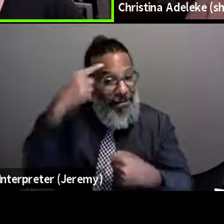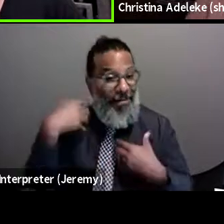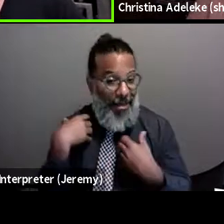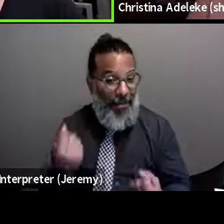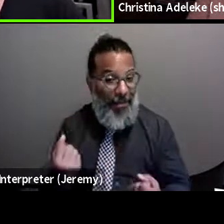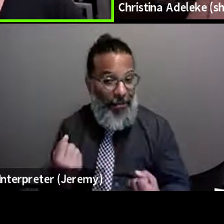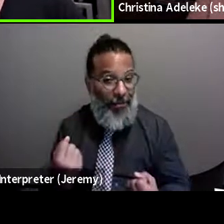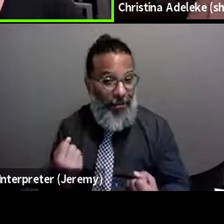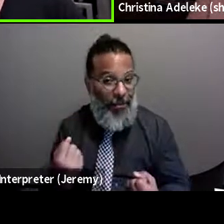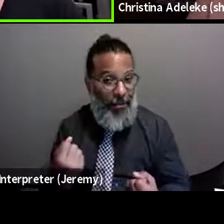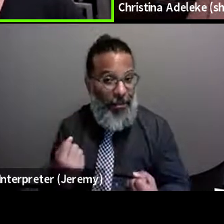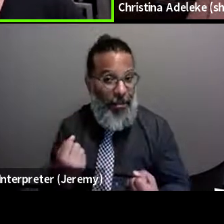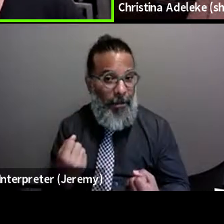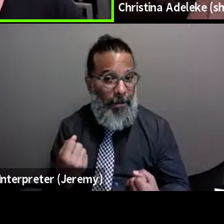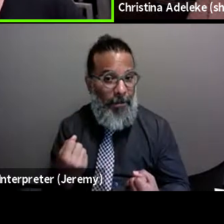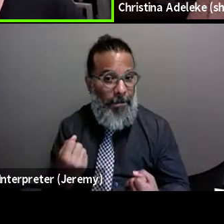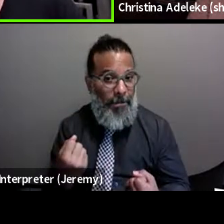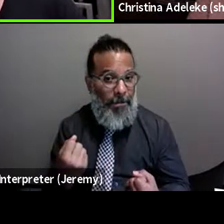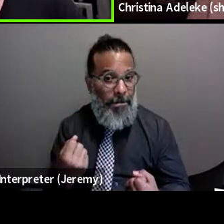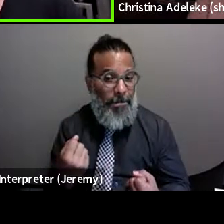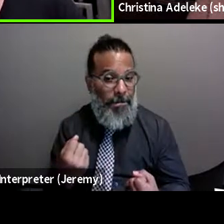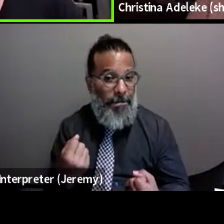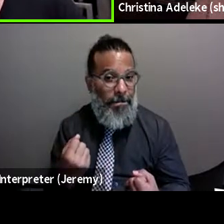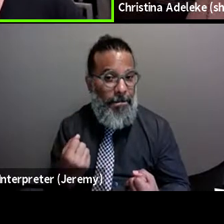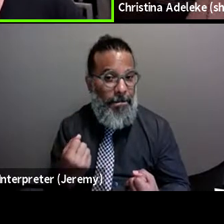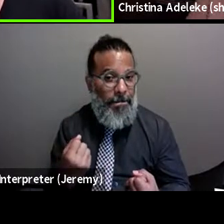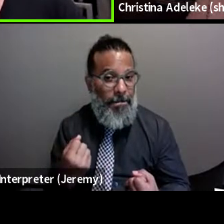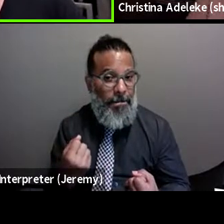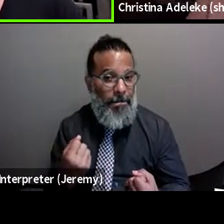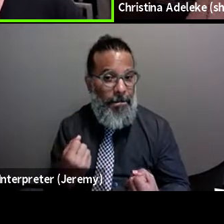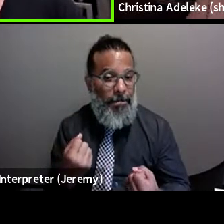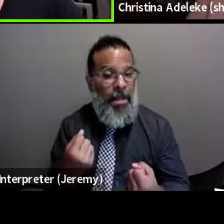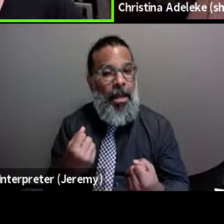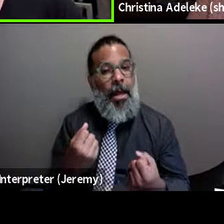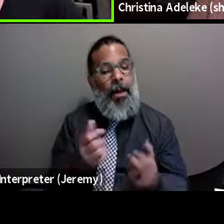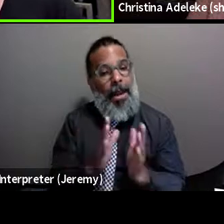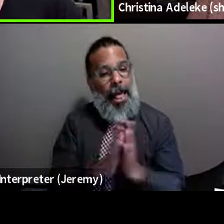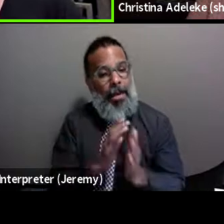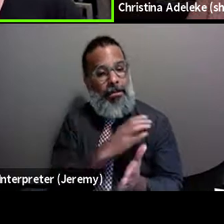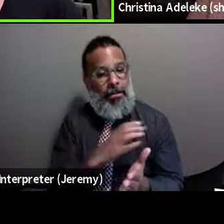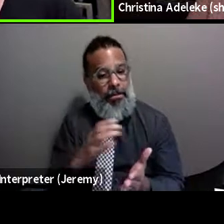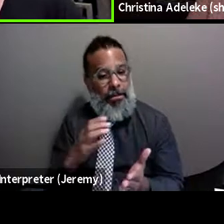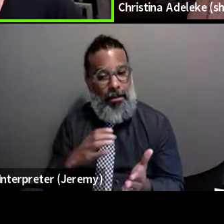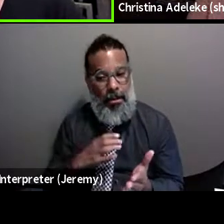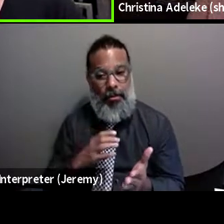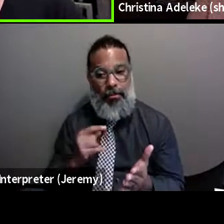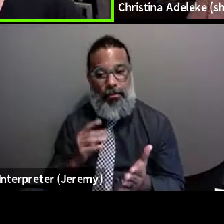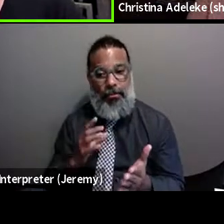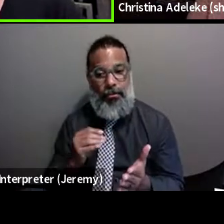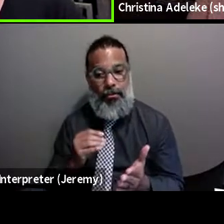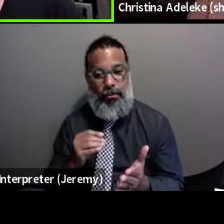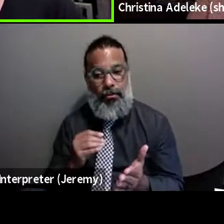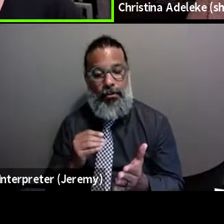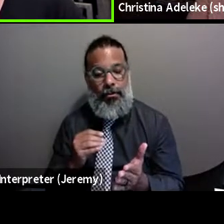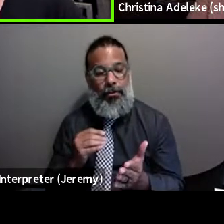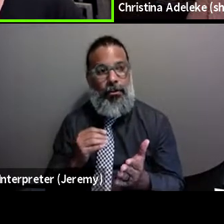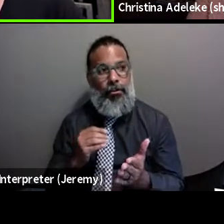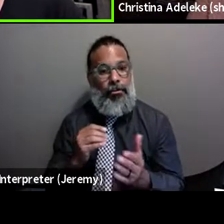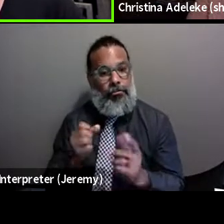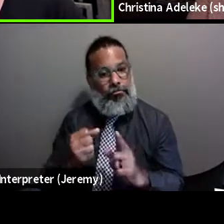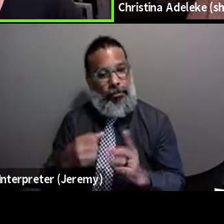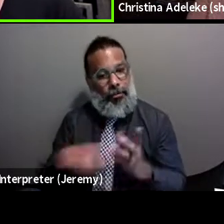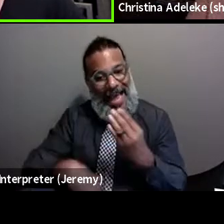I think that I would ask them to expand services and